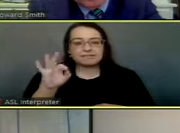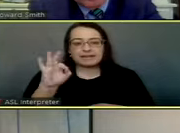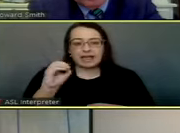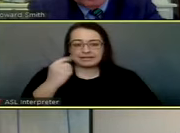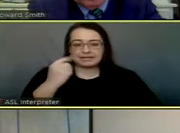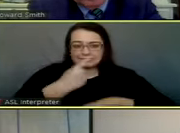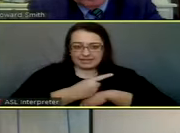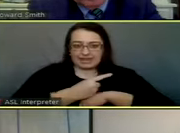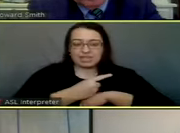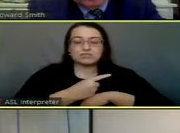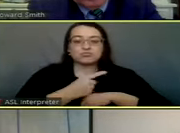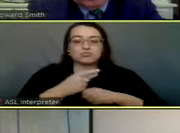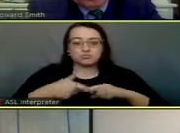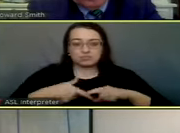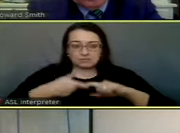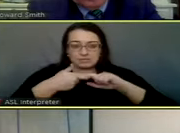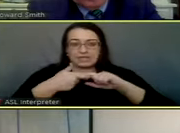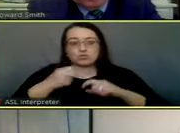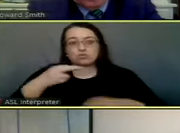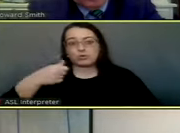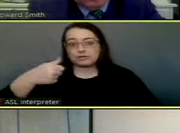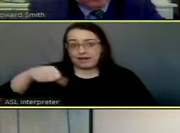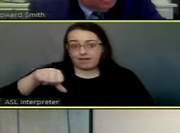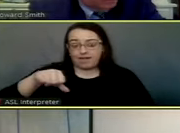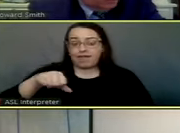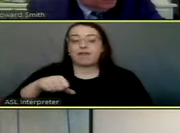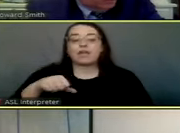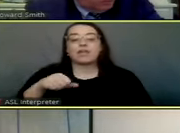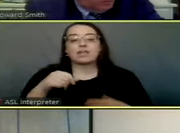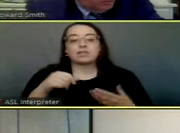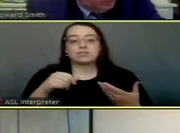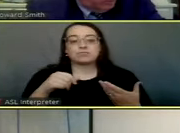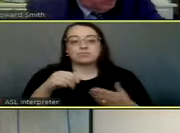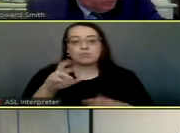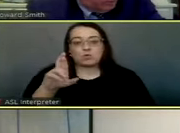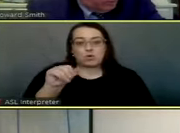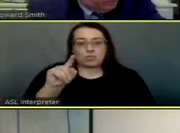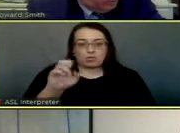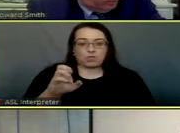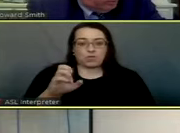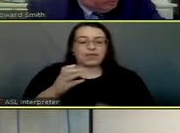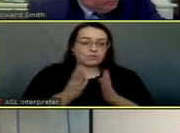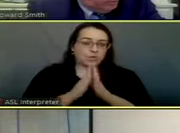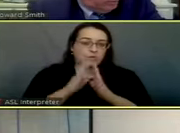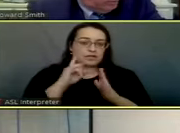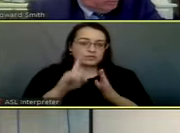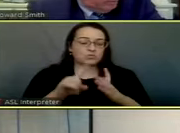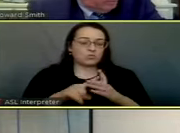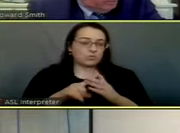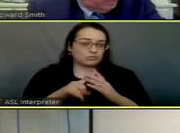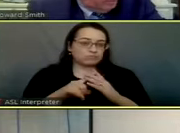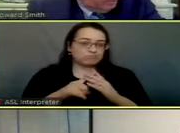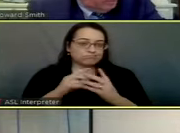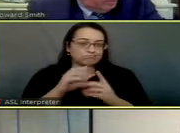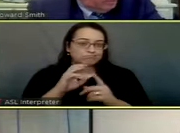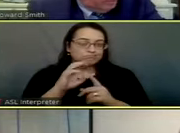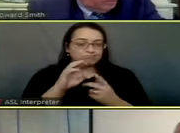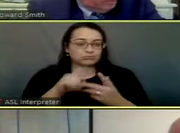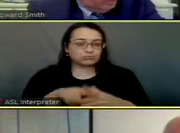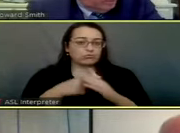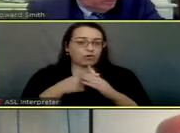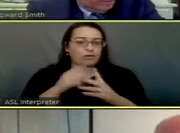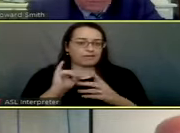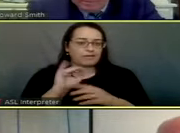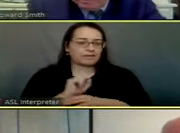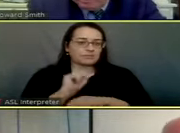to either suspend or deny. Otherwise, the rate request would go into effect as submitted to the City